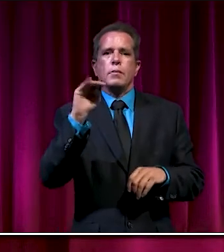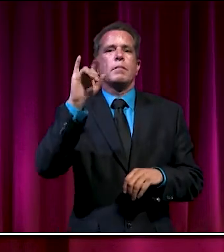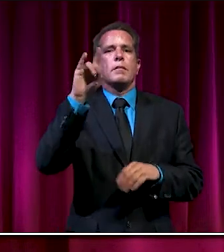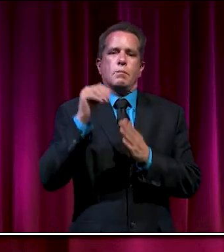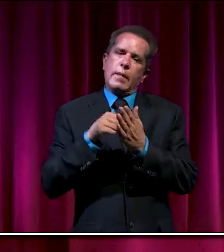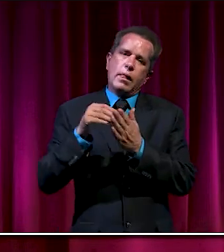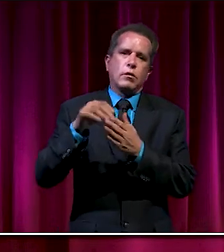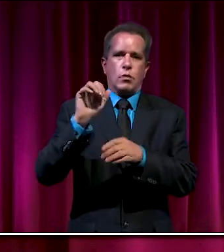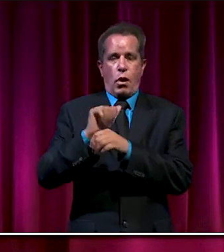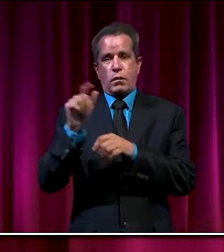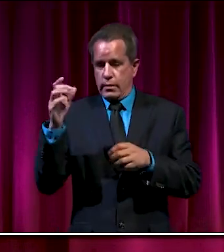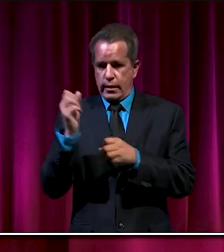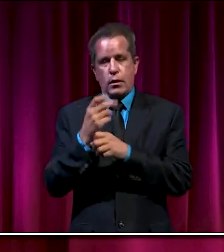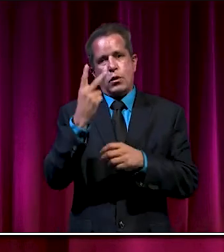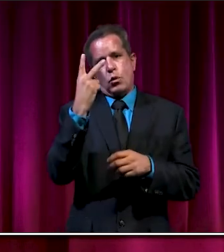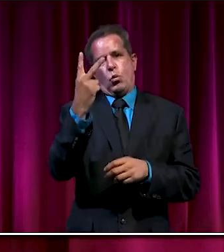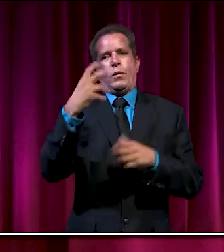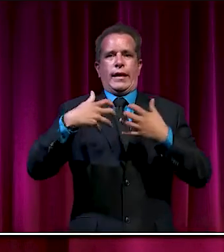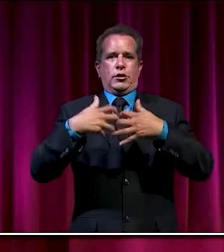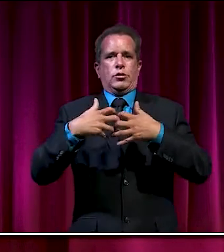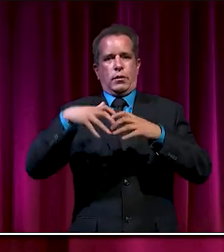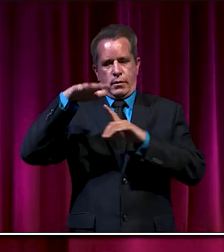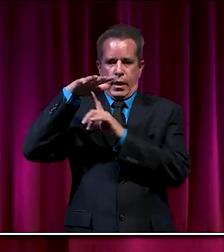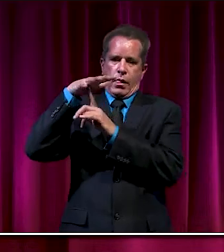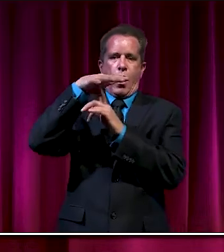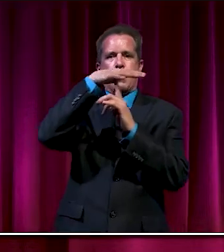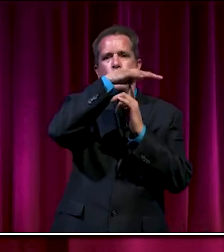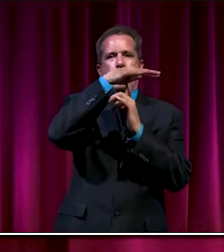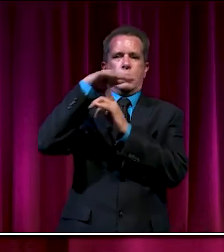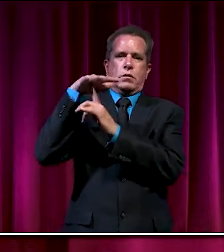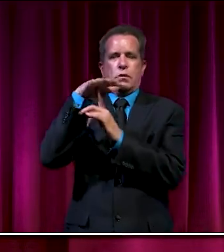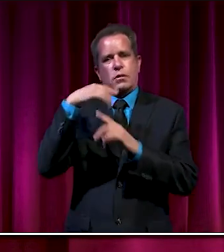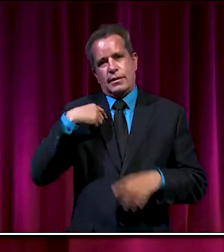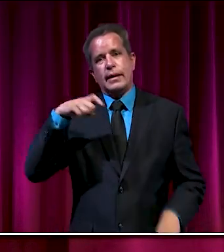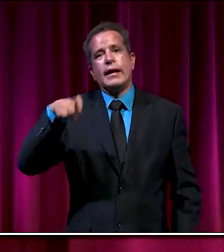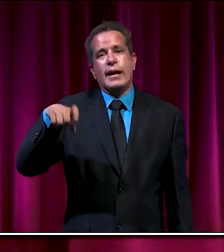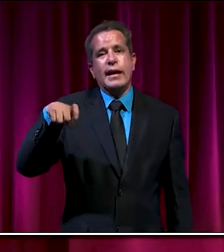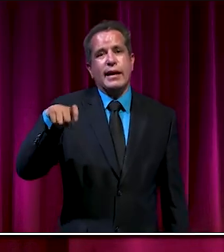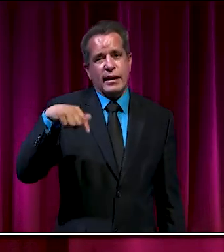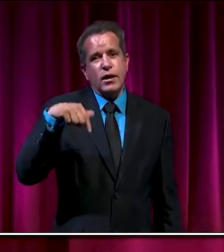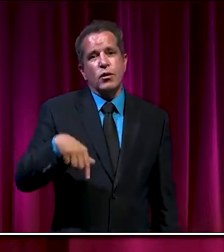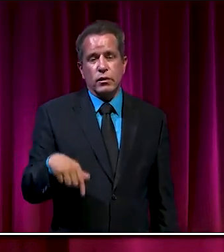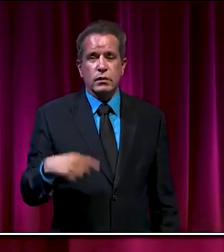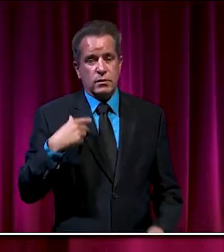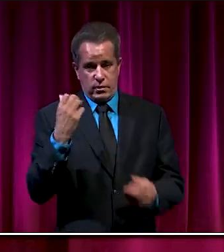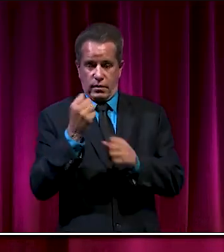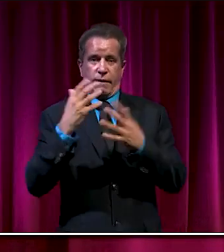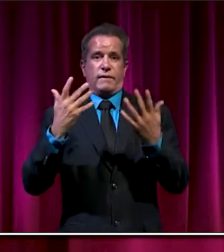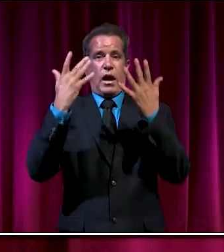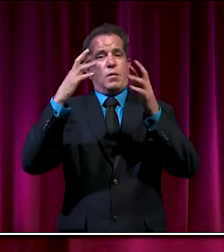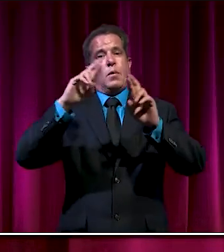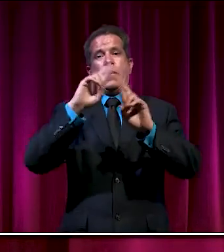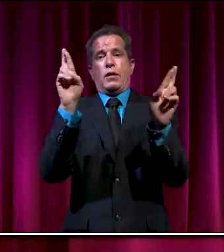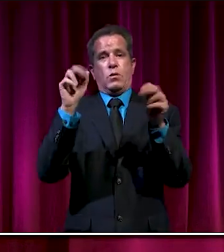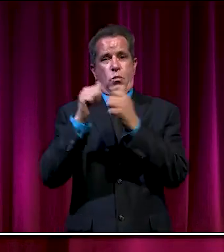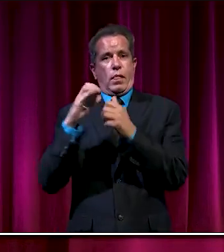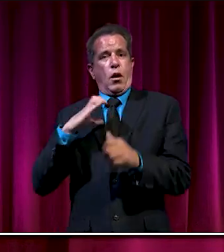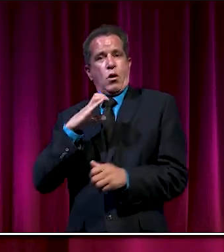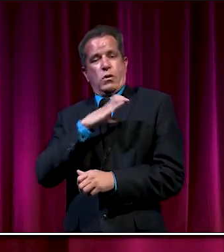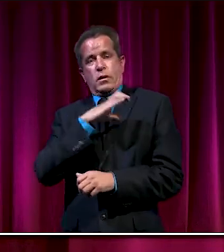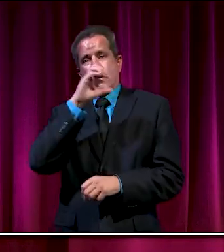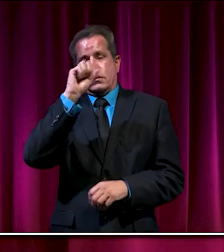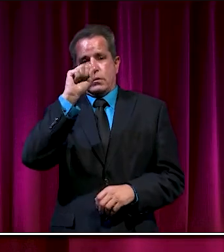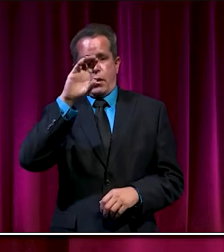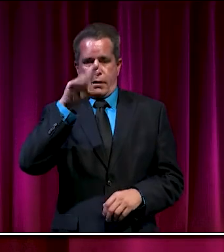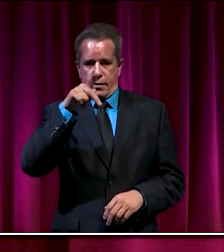obtain our first dual-engine firefighting helicopter. We are working on other fire preparedness issues with members of Congress Scott Peters